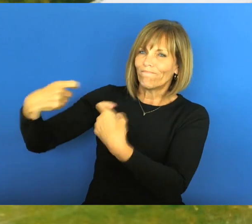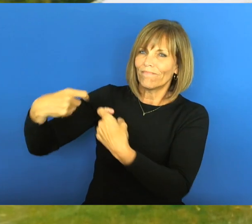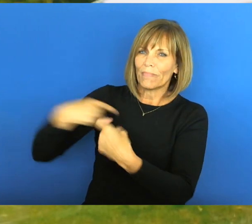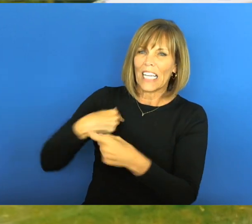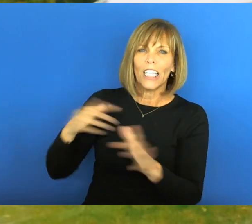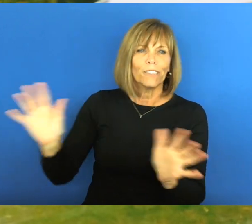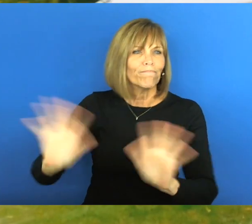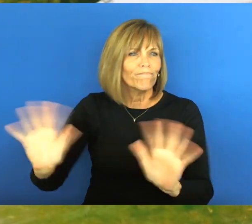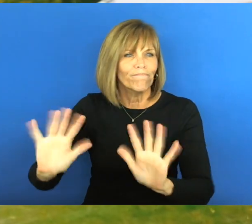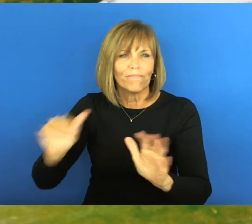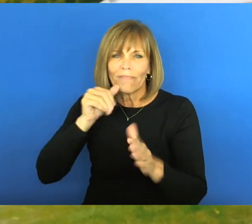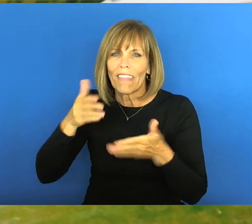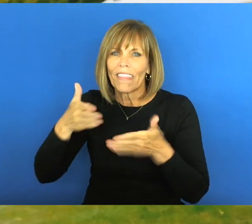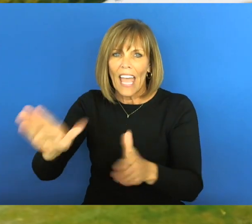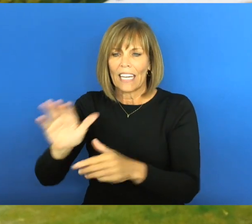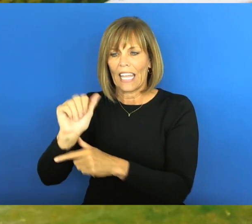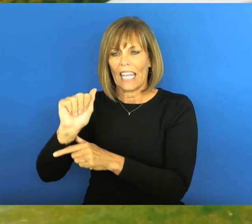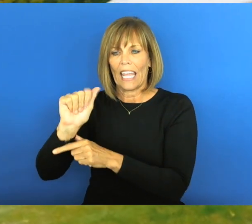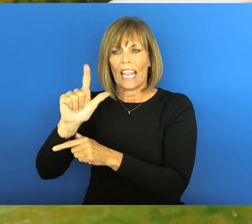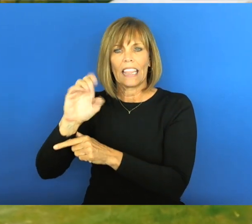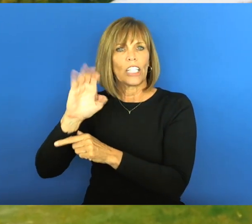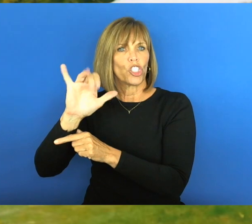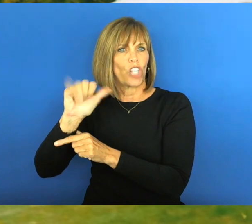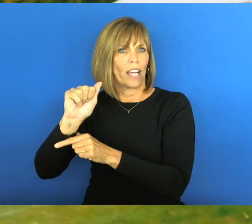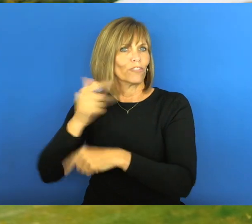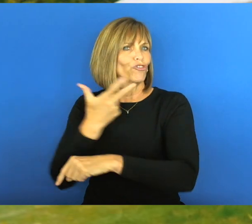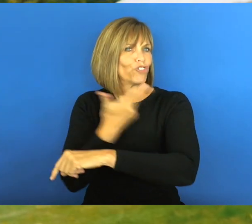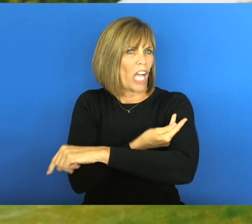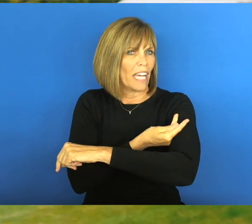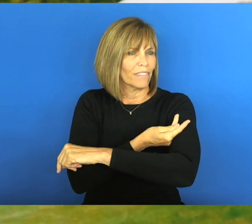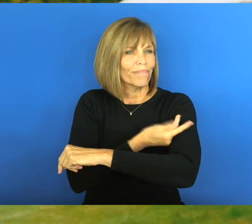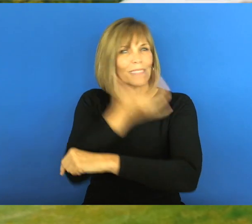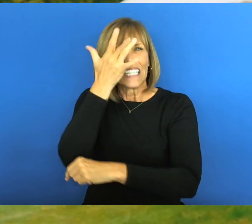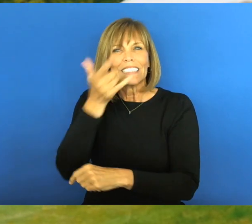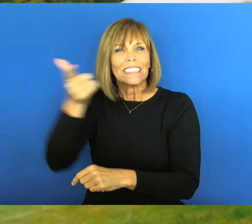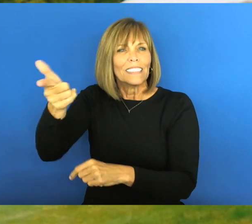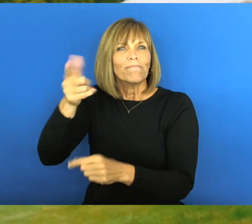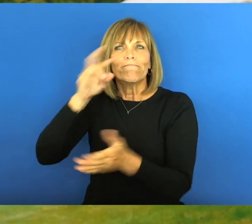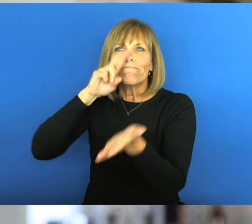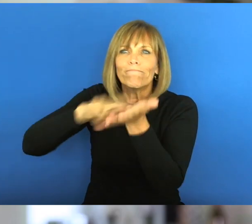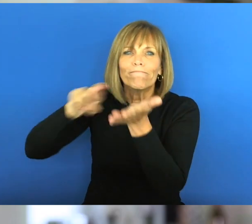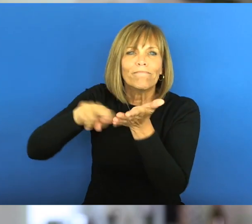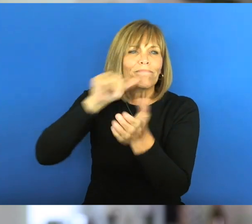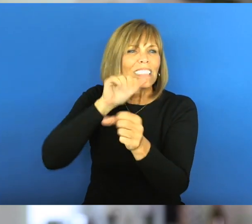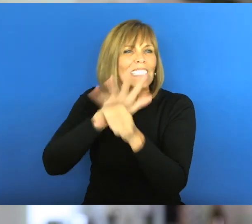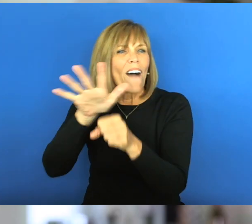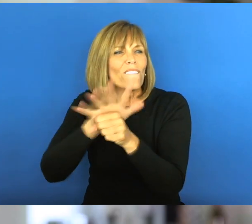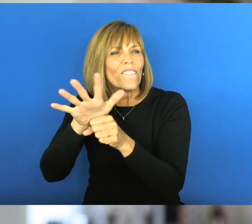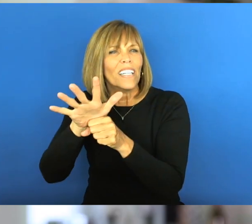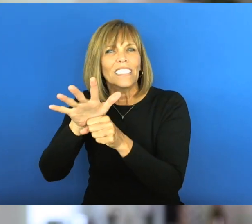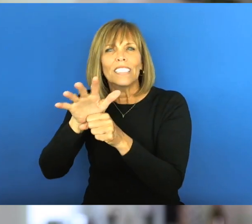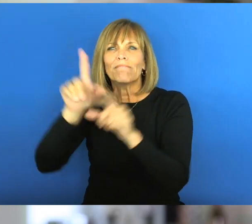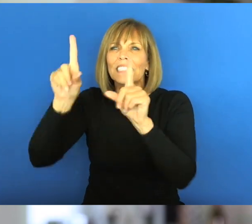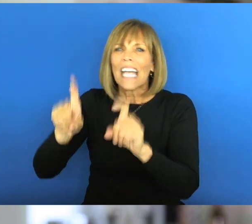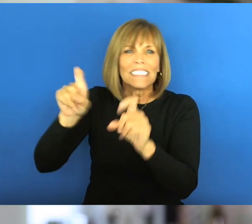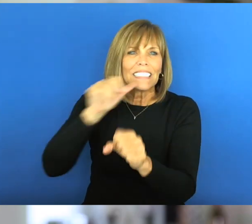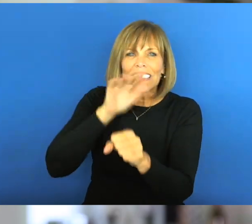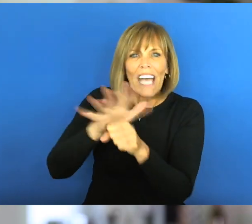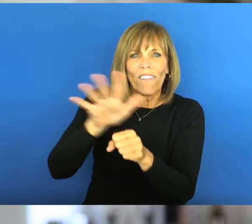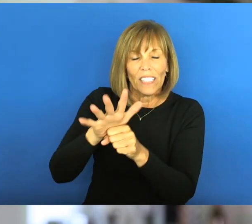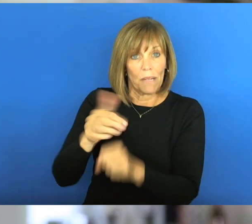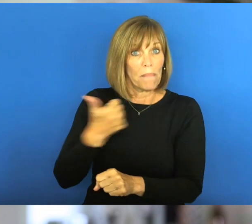me to not have Alicia vaccinated because they thought it wasn't enough time, it wasn't tested and